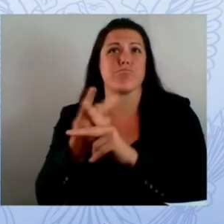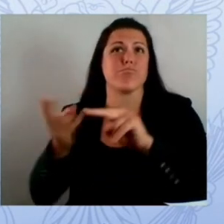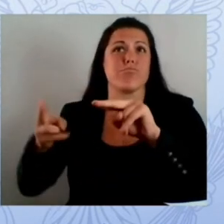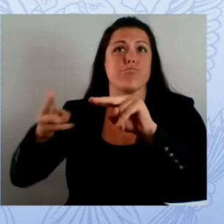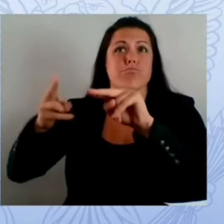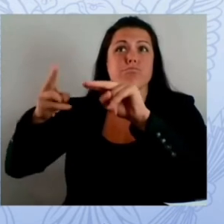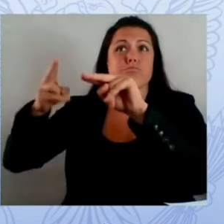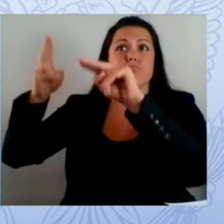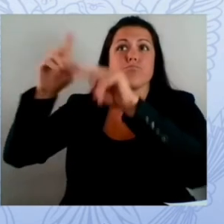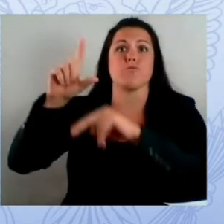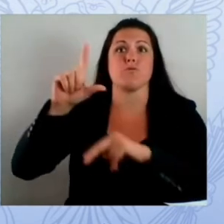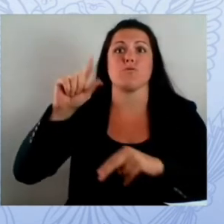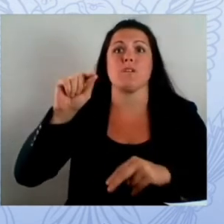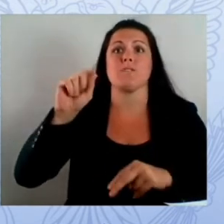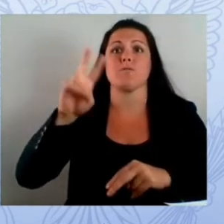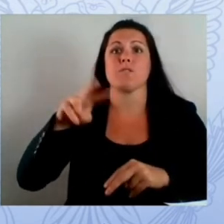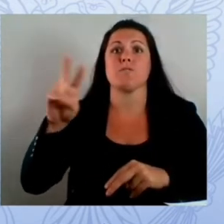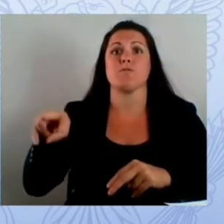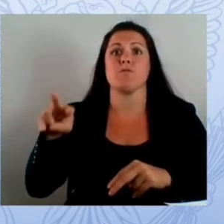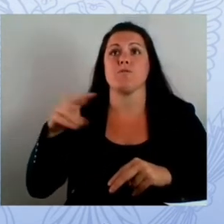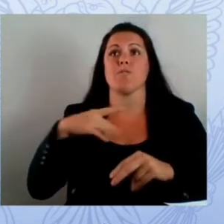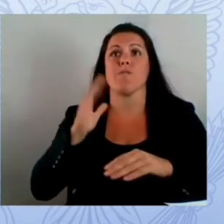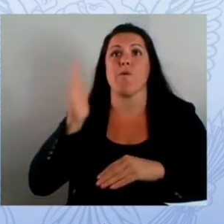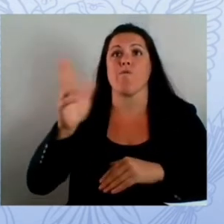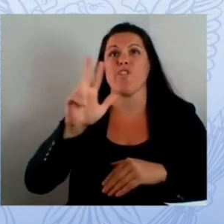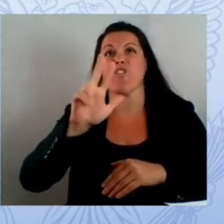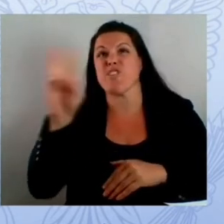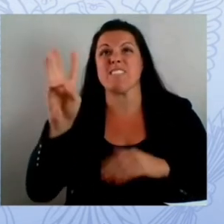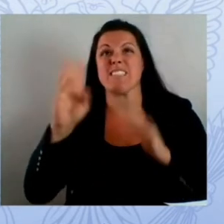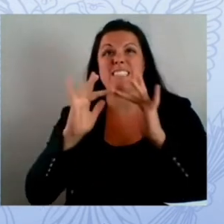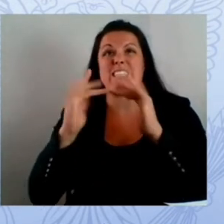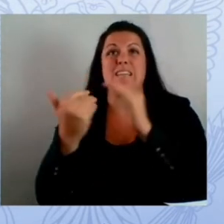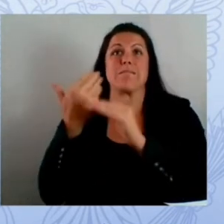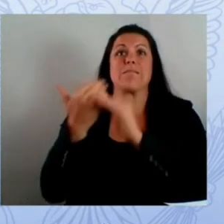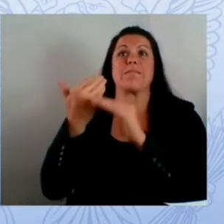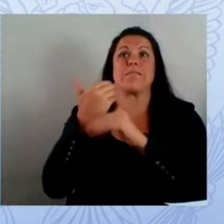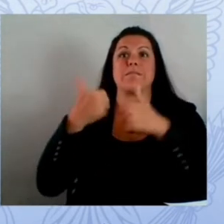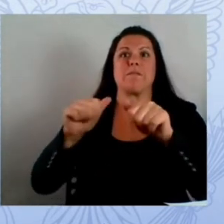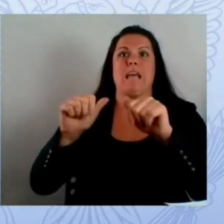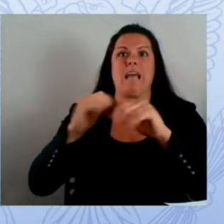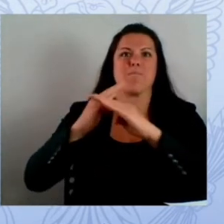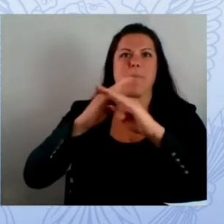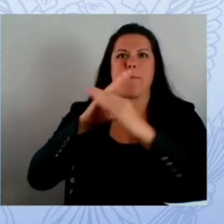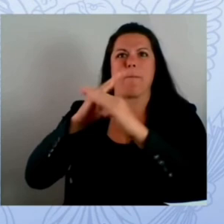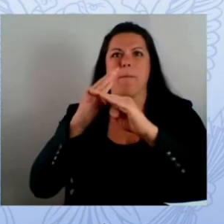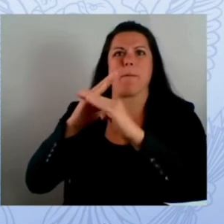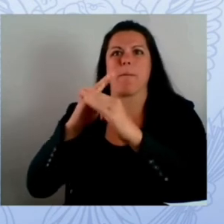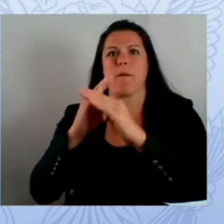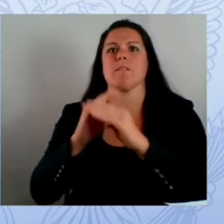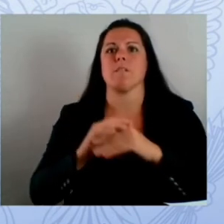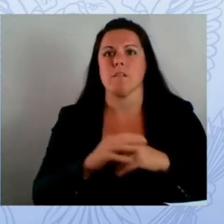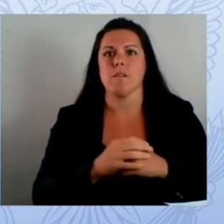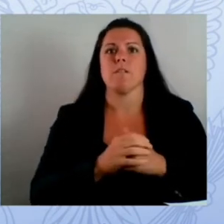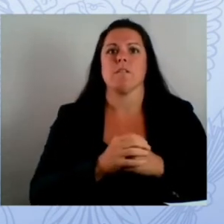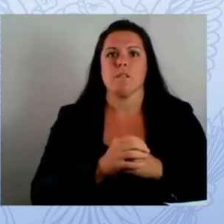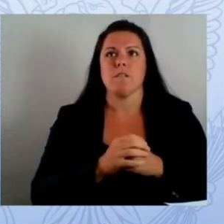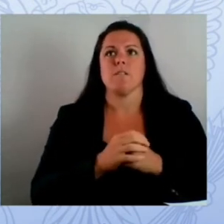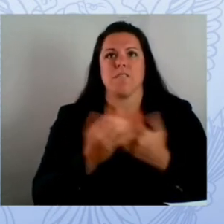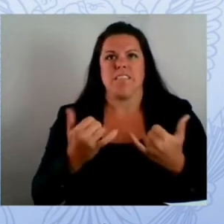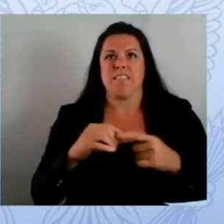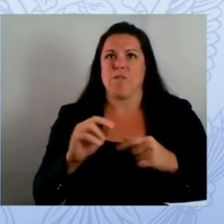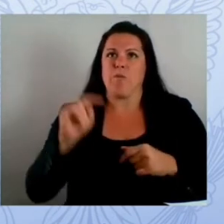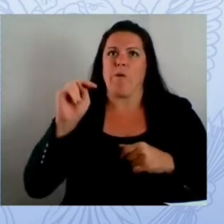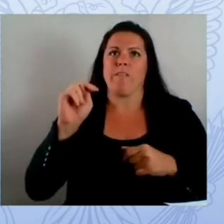so to meet these challenges we've done two key things in our state um to